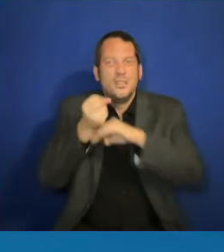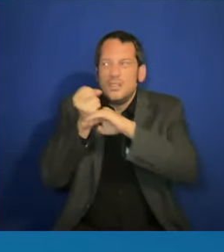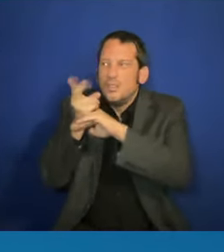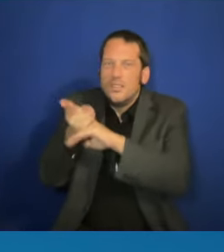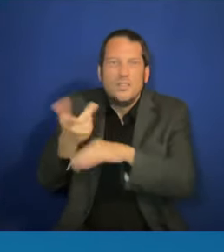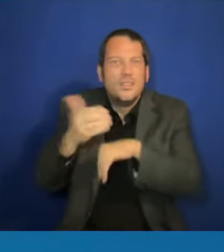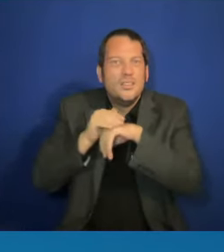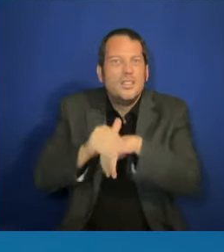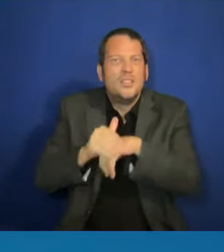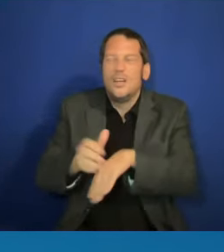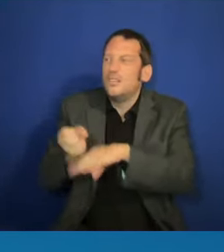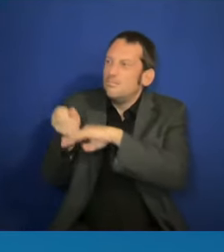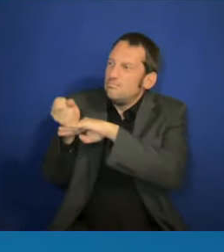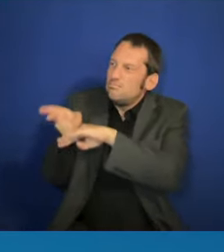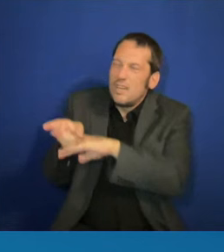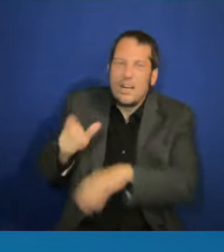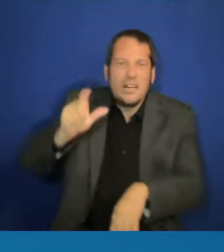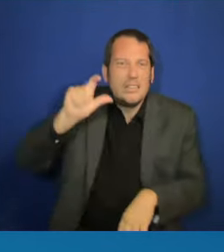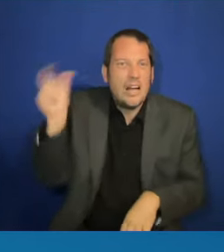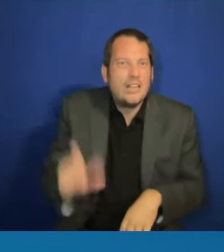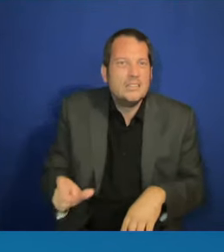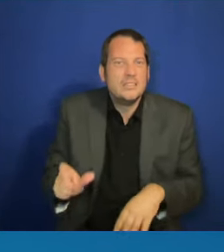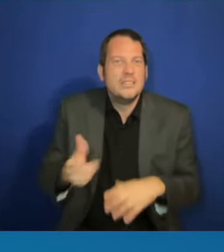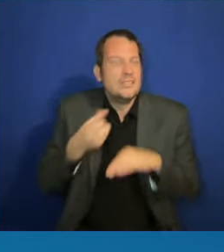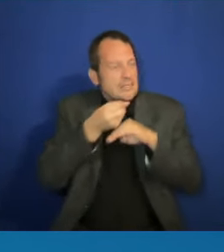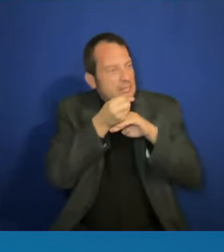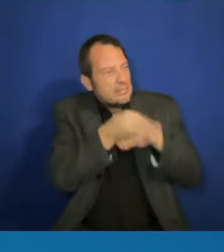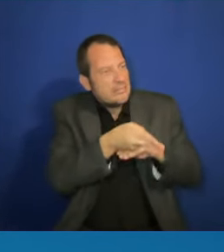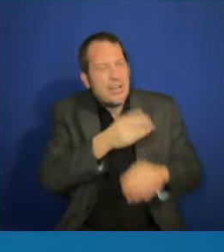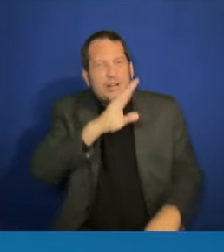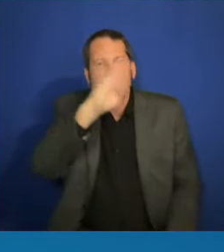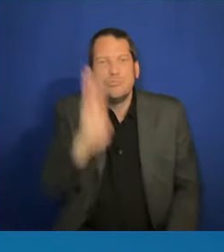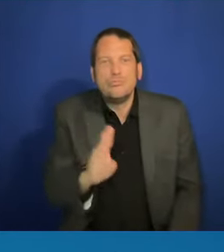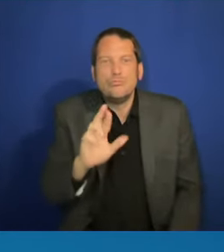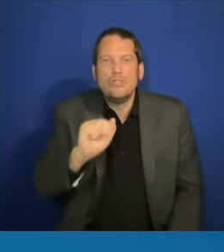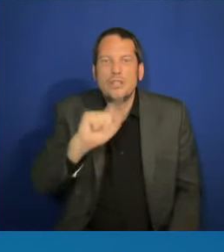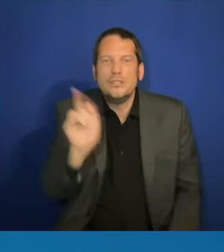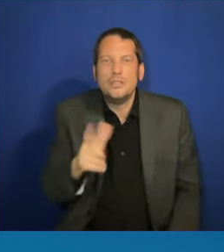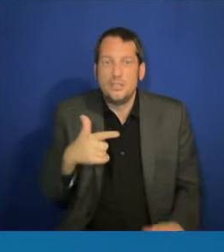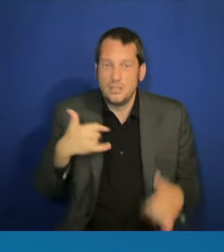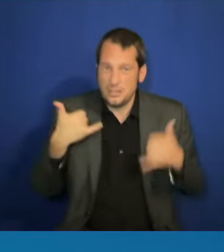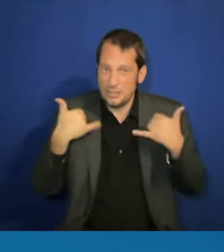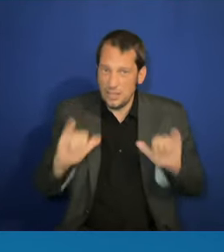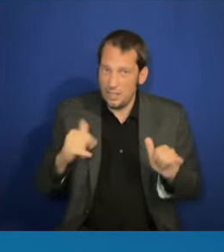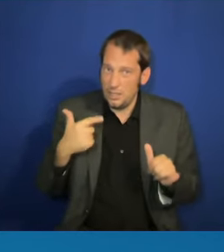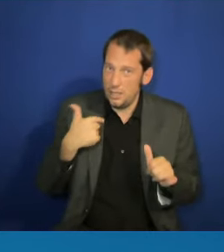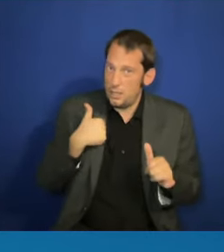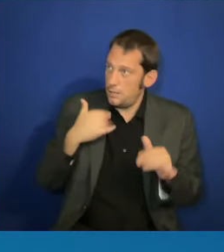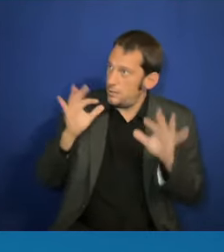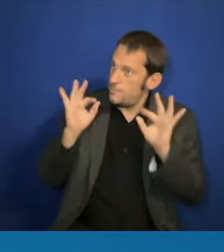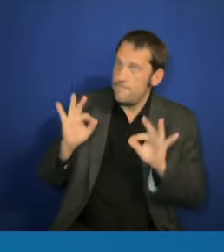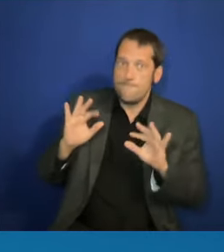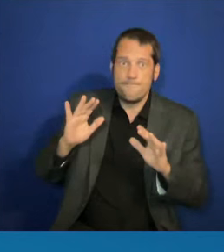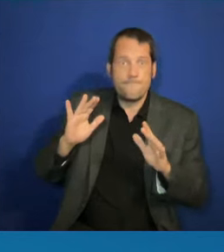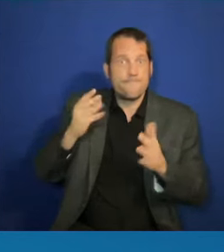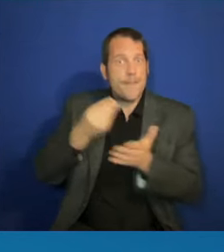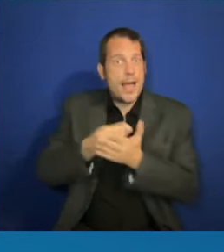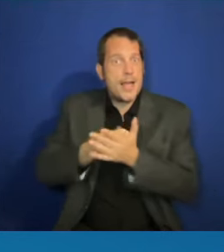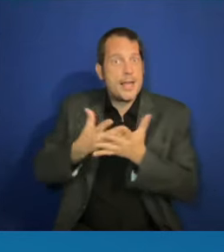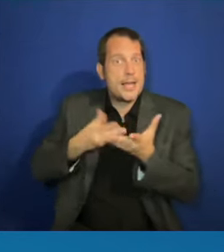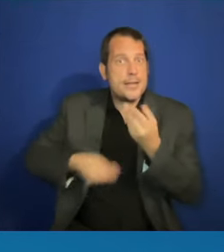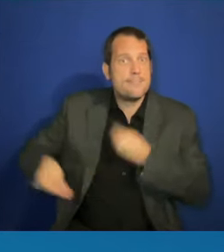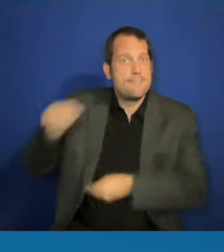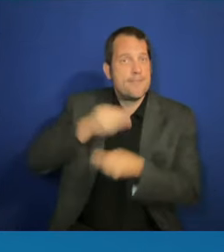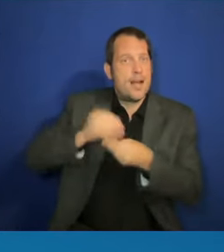and yet we're not getting the bang for our buck. Like my grandfather used to say, you know, you as a Latino man, you have to work